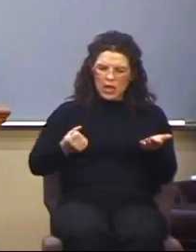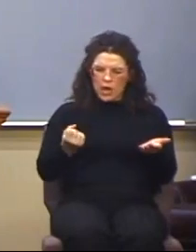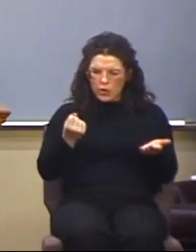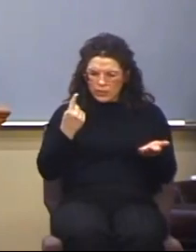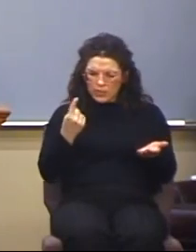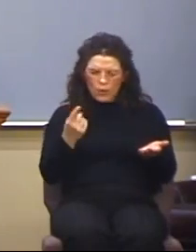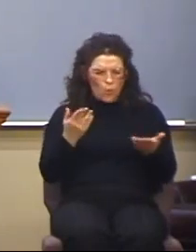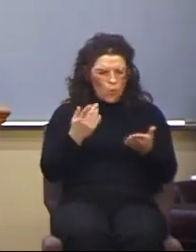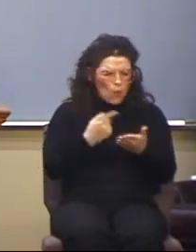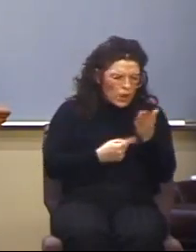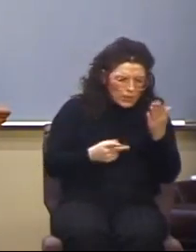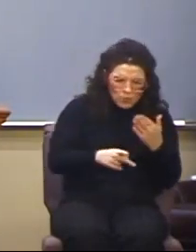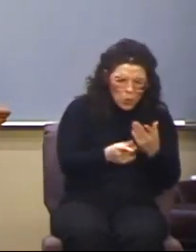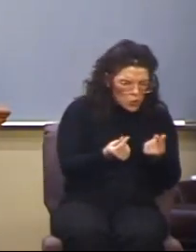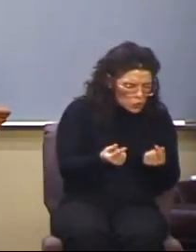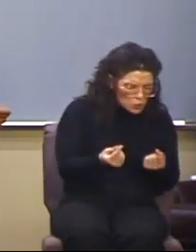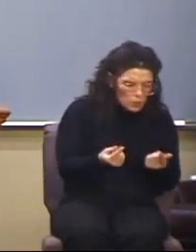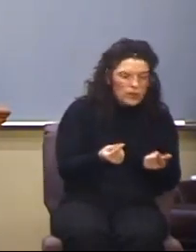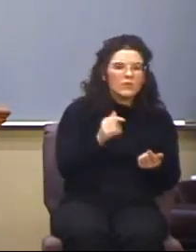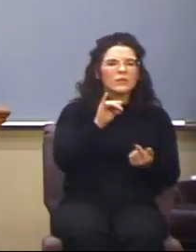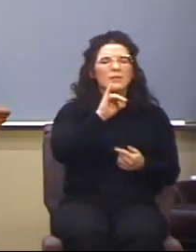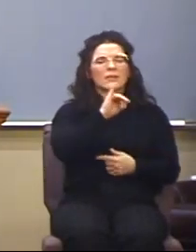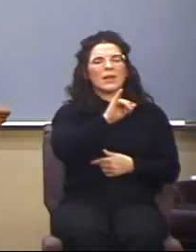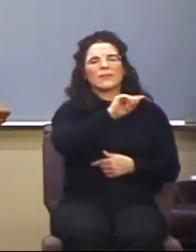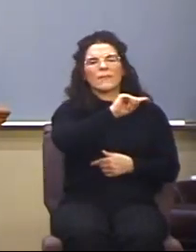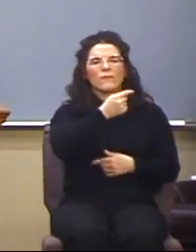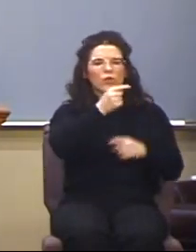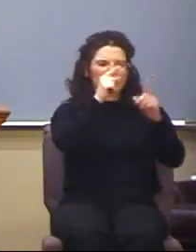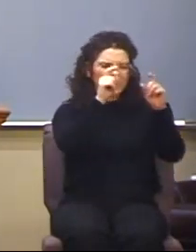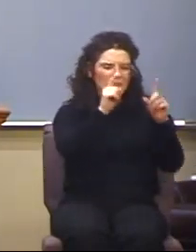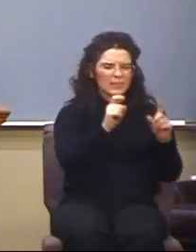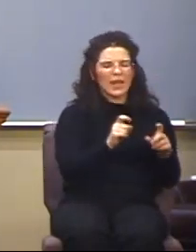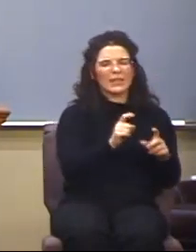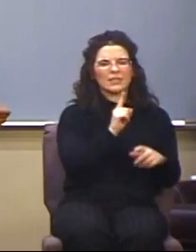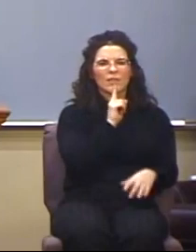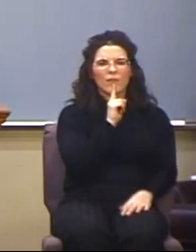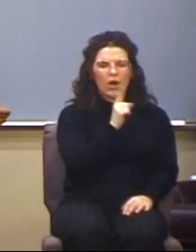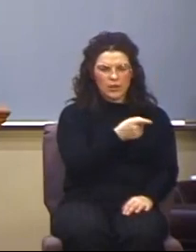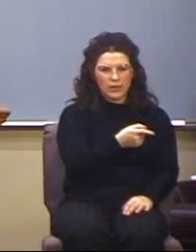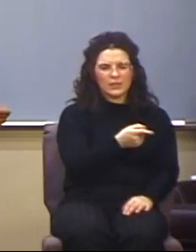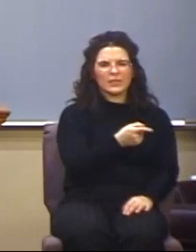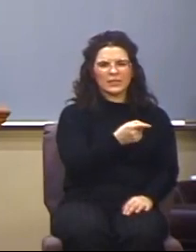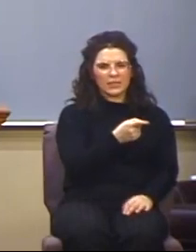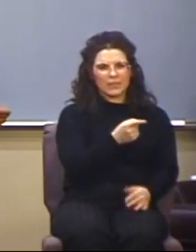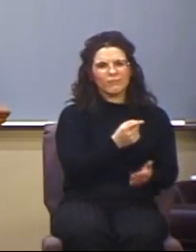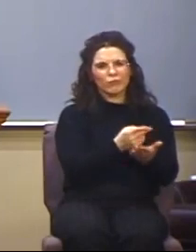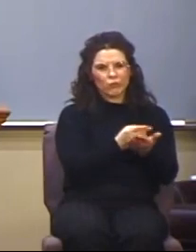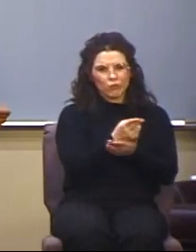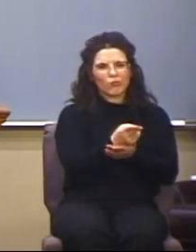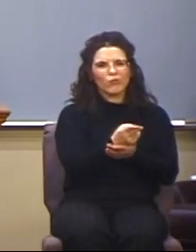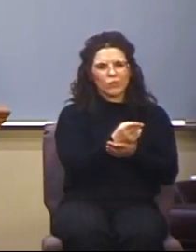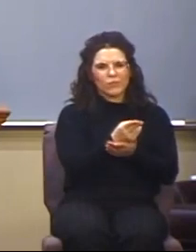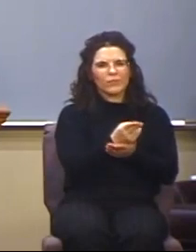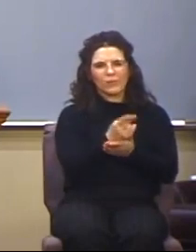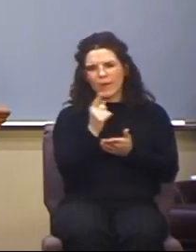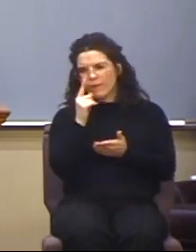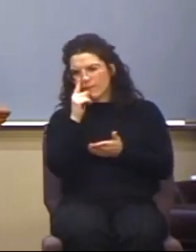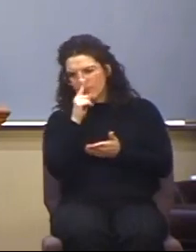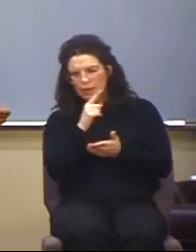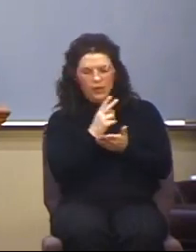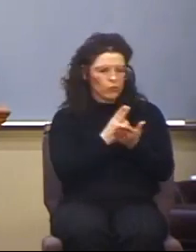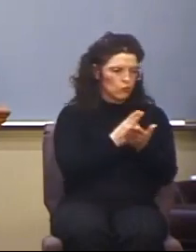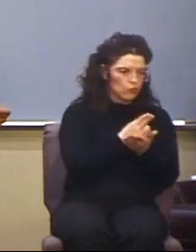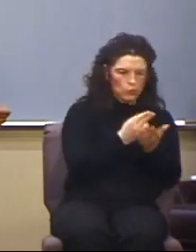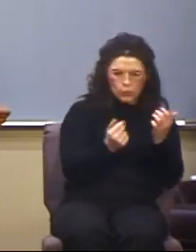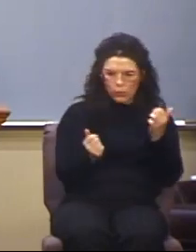here. So here's the first test of authenticity. Is the one possessing, professing